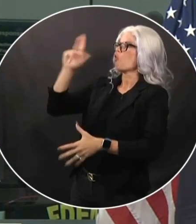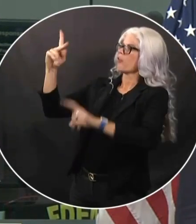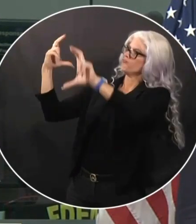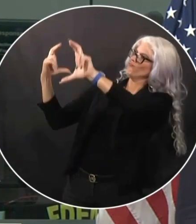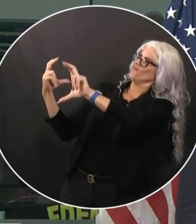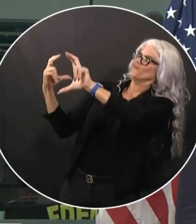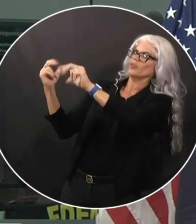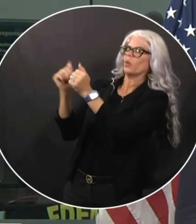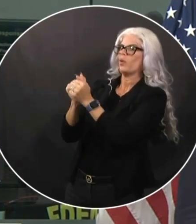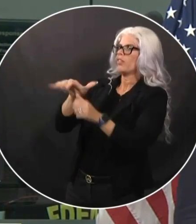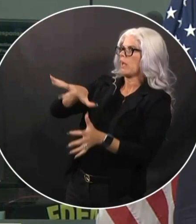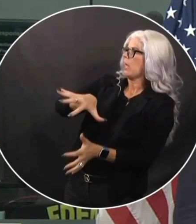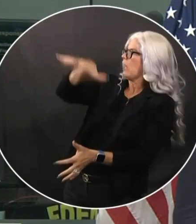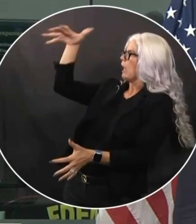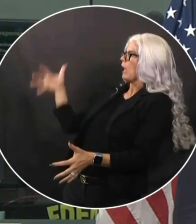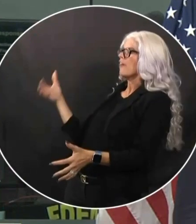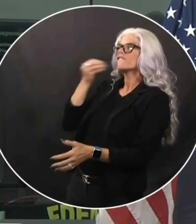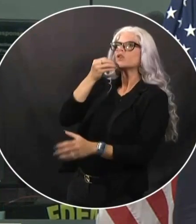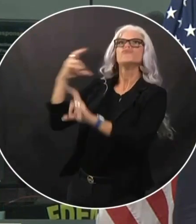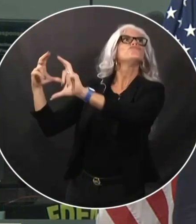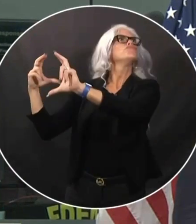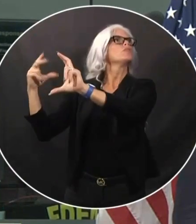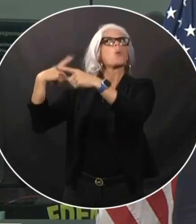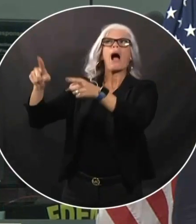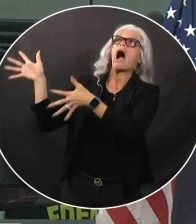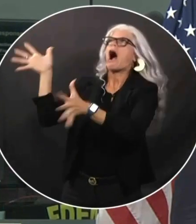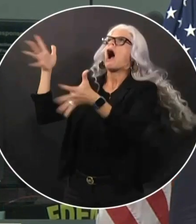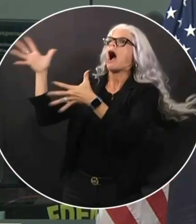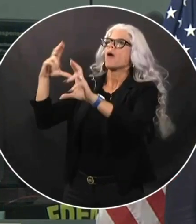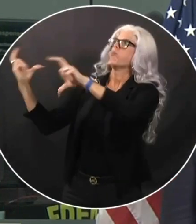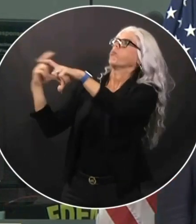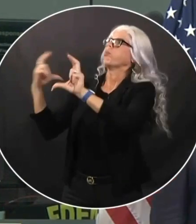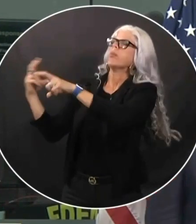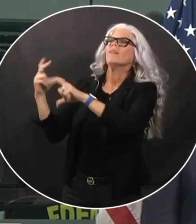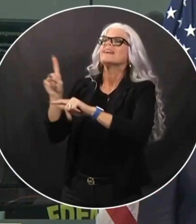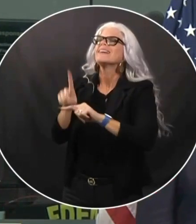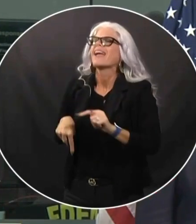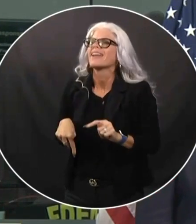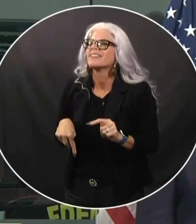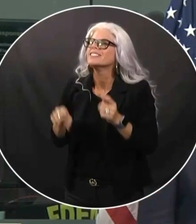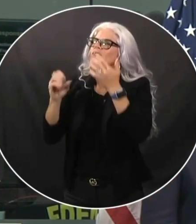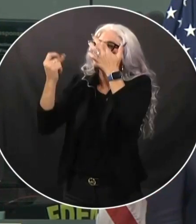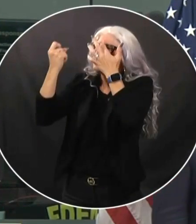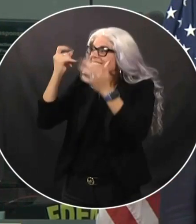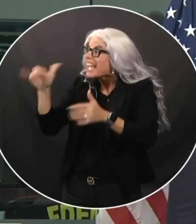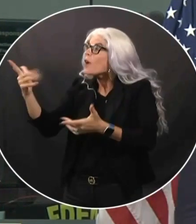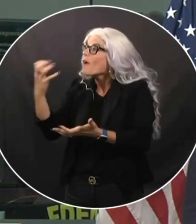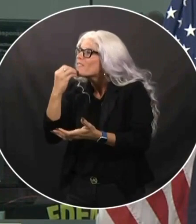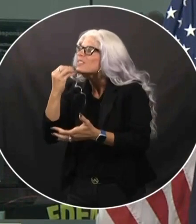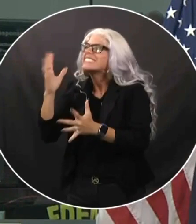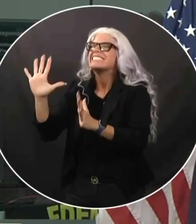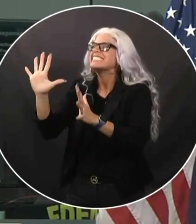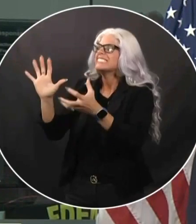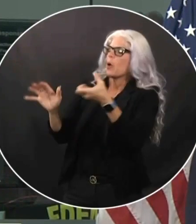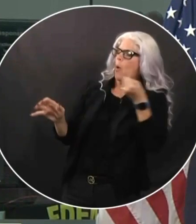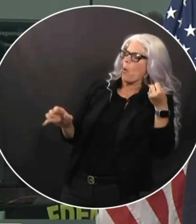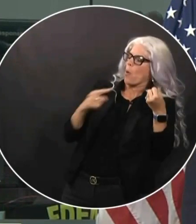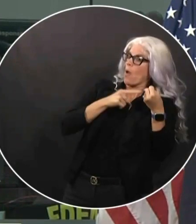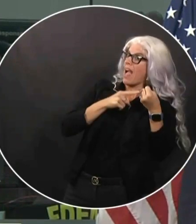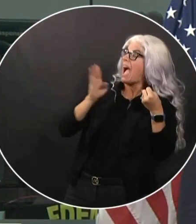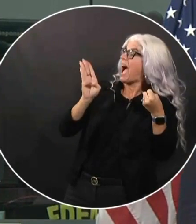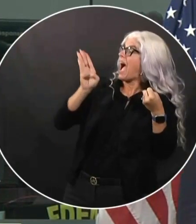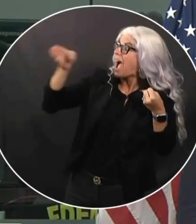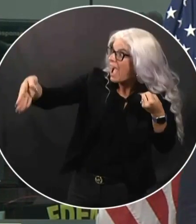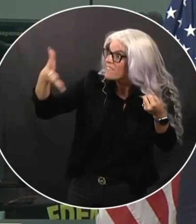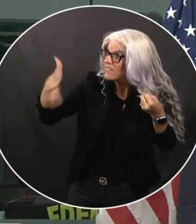120 mile-an-hour winds. So that is the discrepancy between the number of missions that we have filled and the number of missions that we